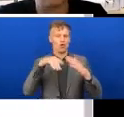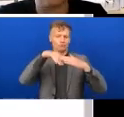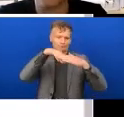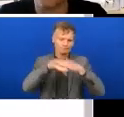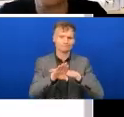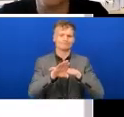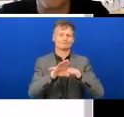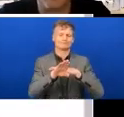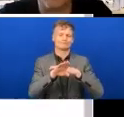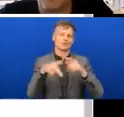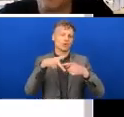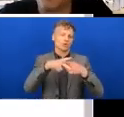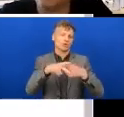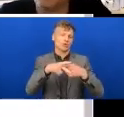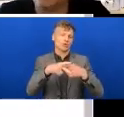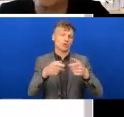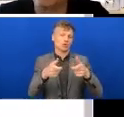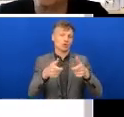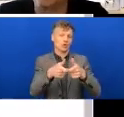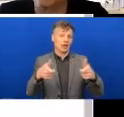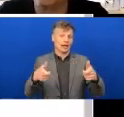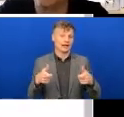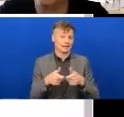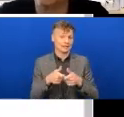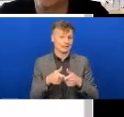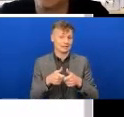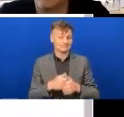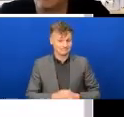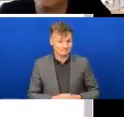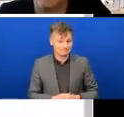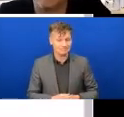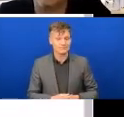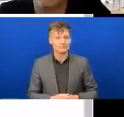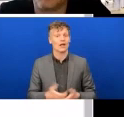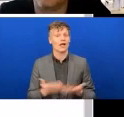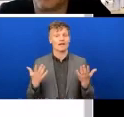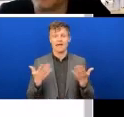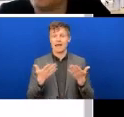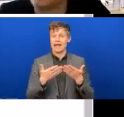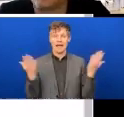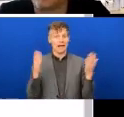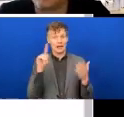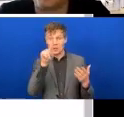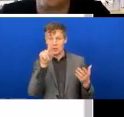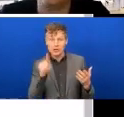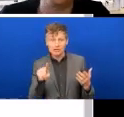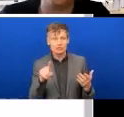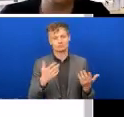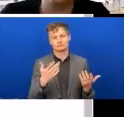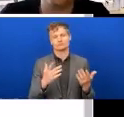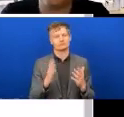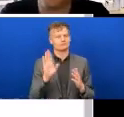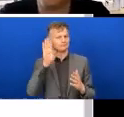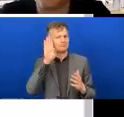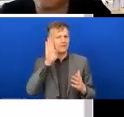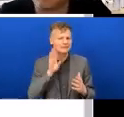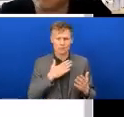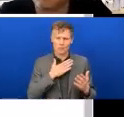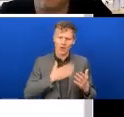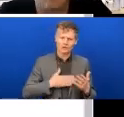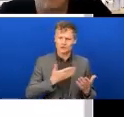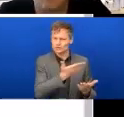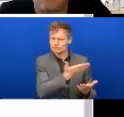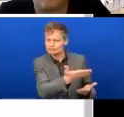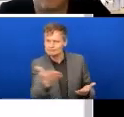But I will be part of the call today so if there are any questions specifically around the toolkit we'd love to hear from you and if there's any questions outside of this particular